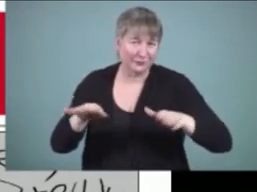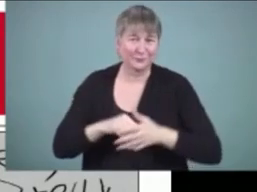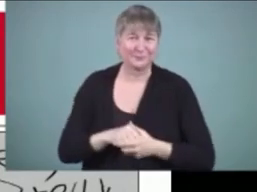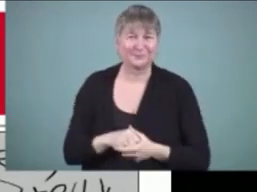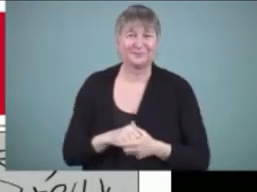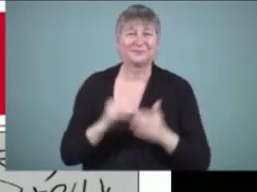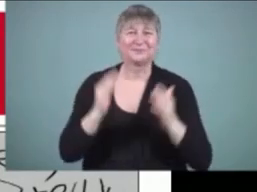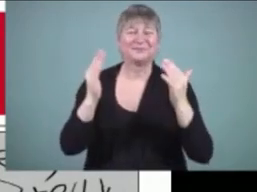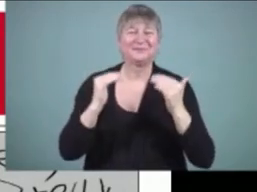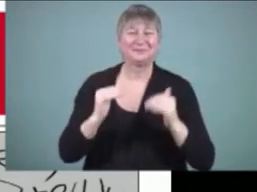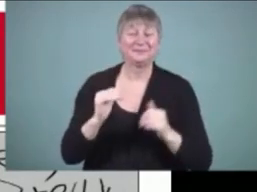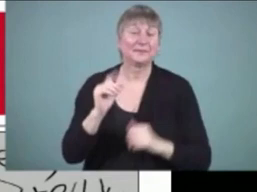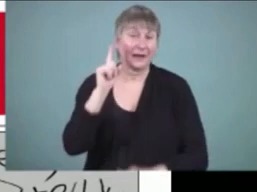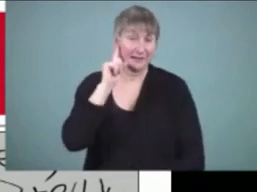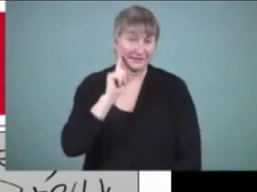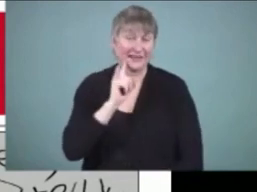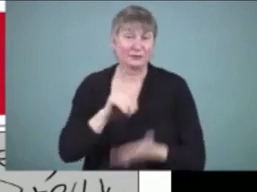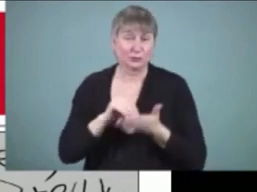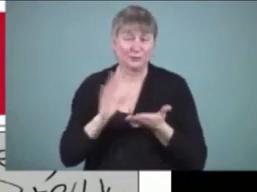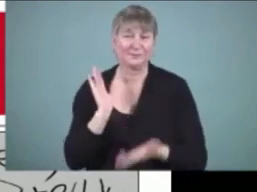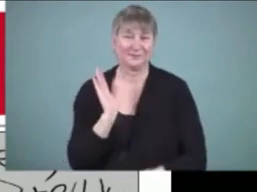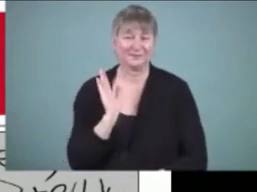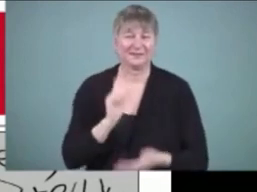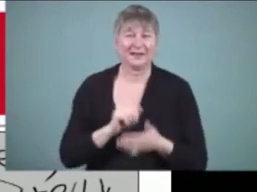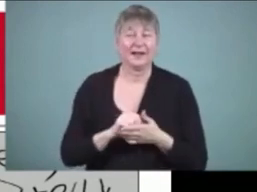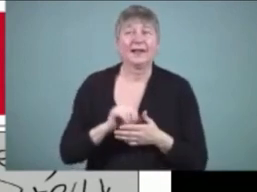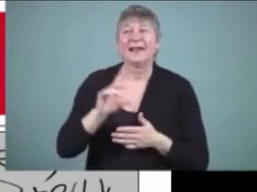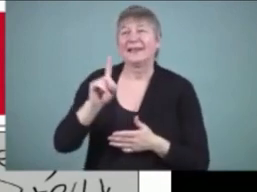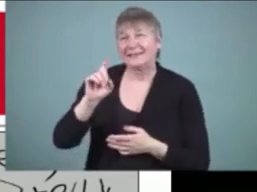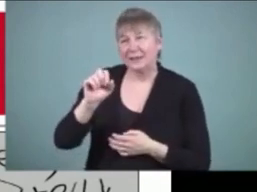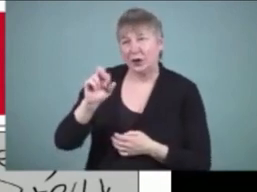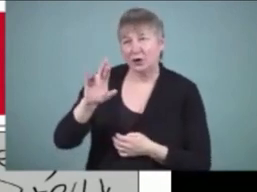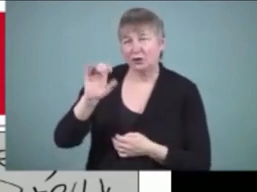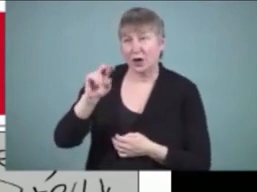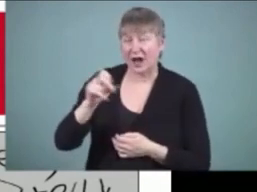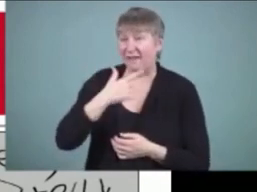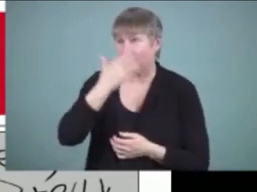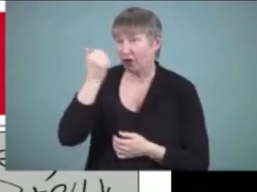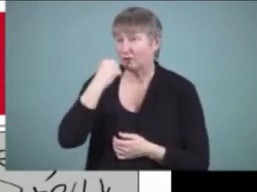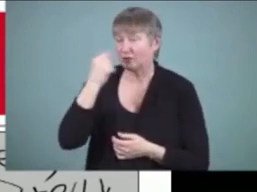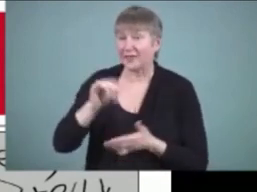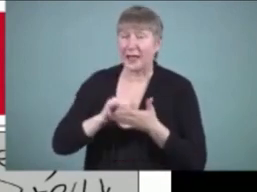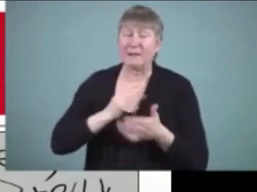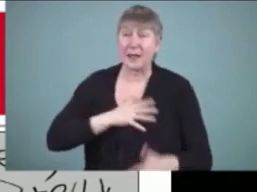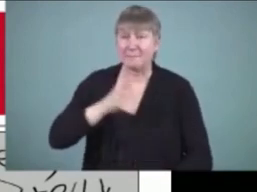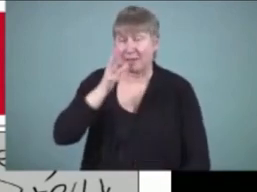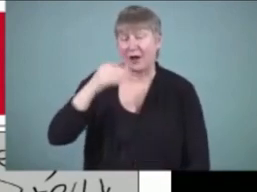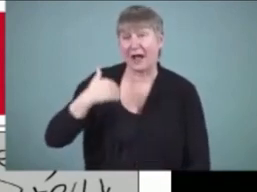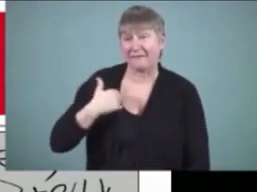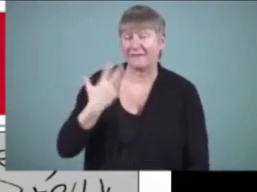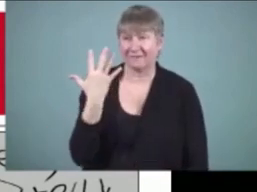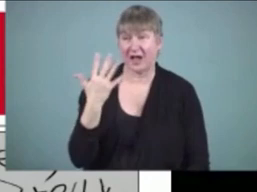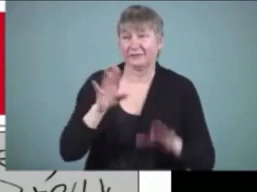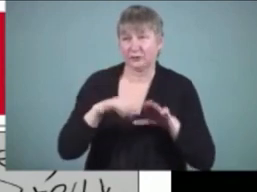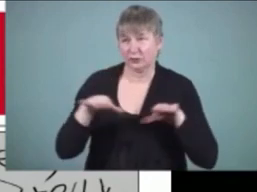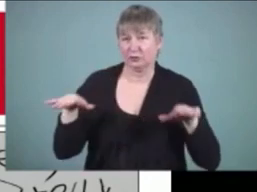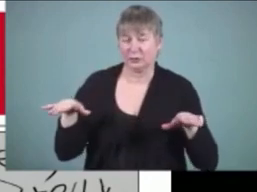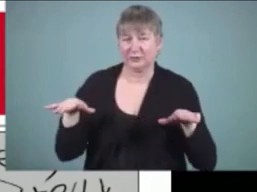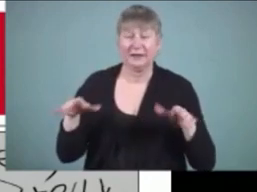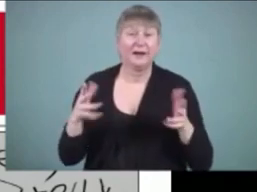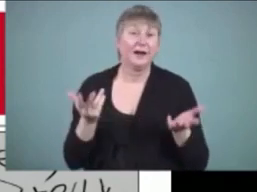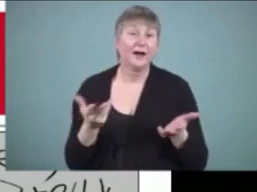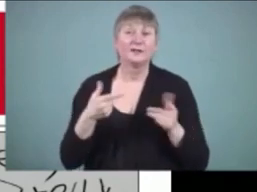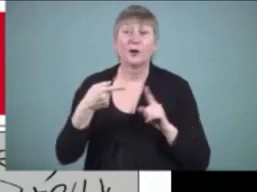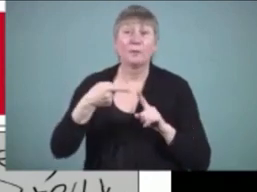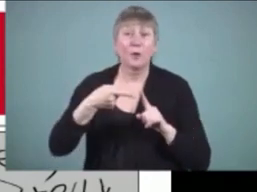This is a deaf student. Dear Connie, I forgot to tell you about, did you know that my mother have five children? Sharing information.